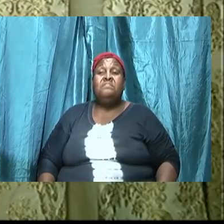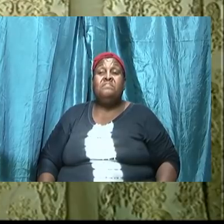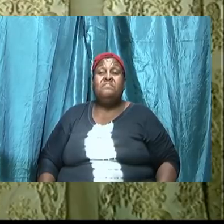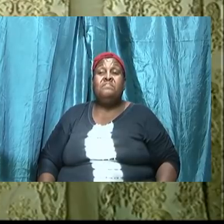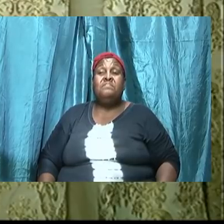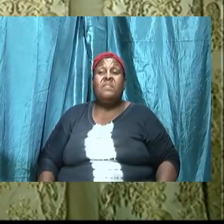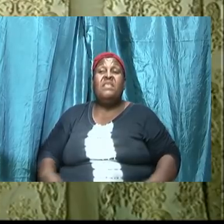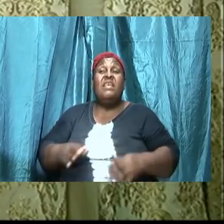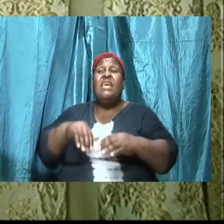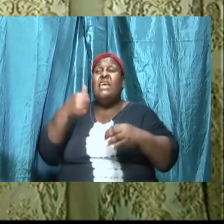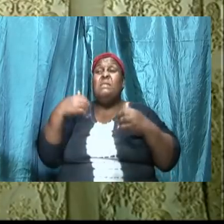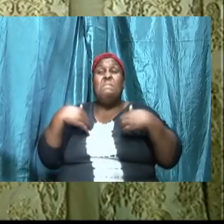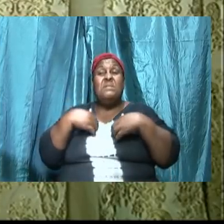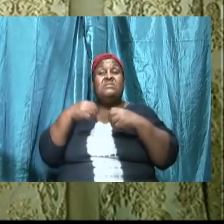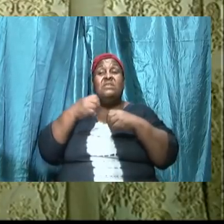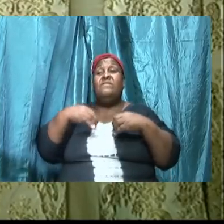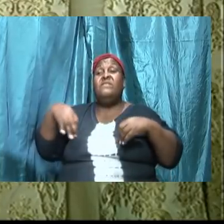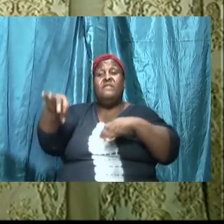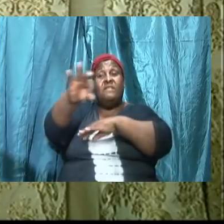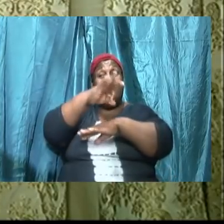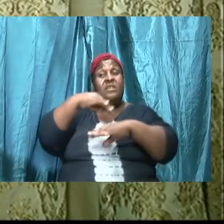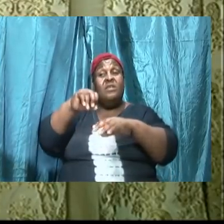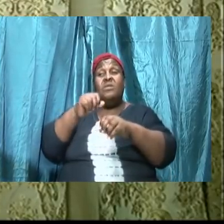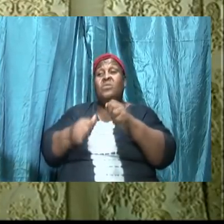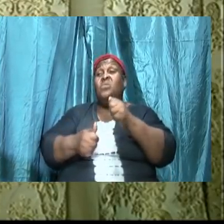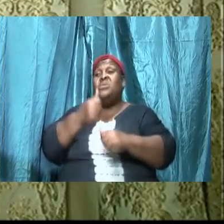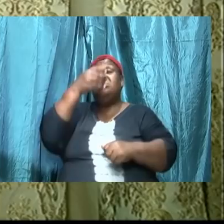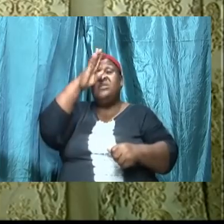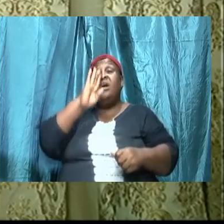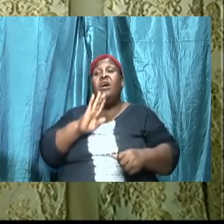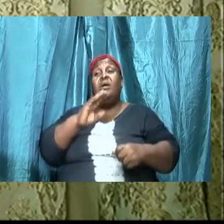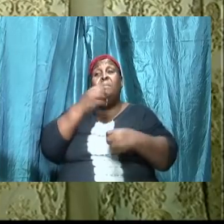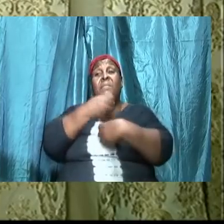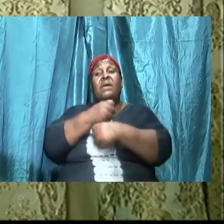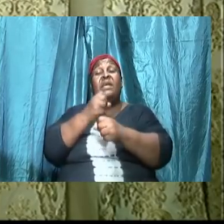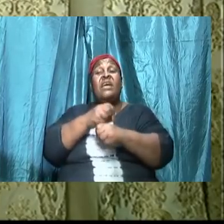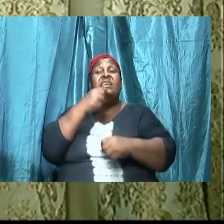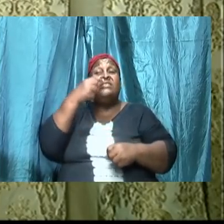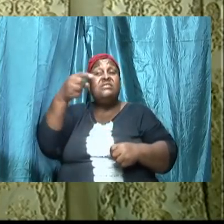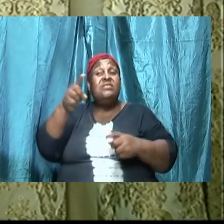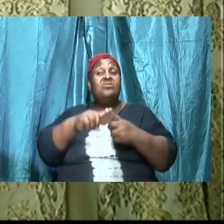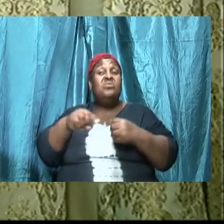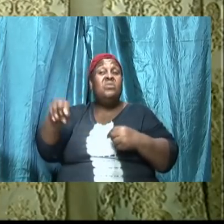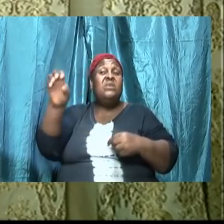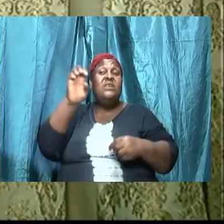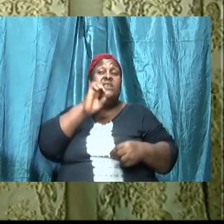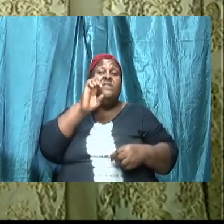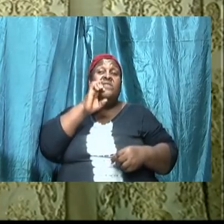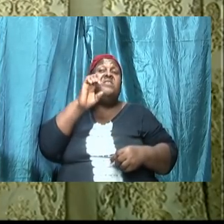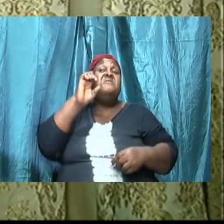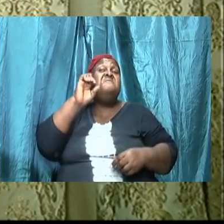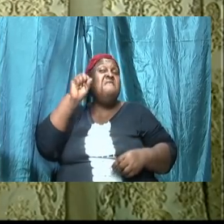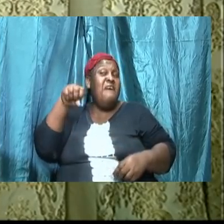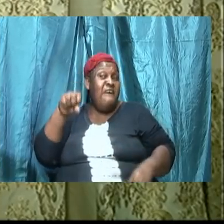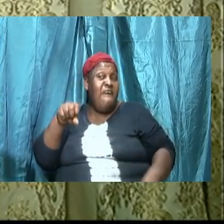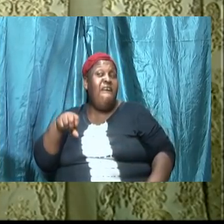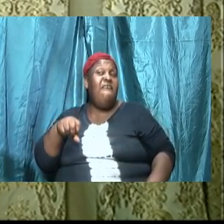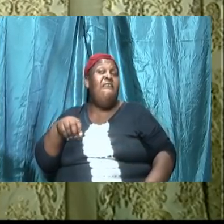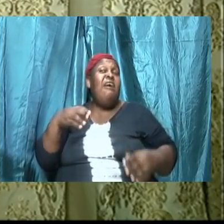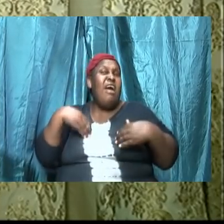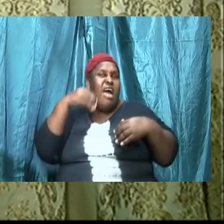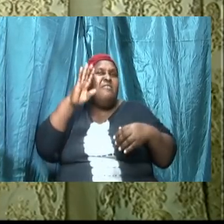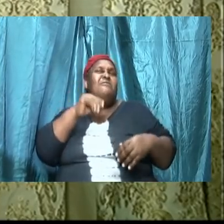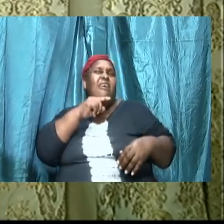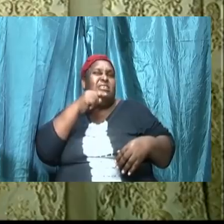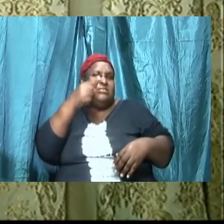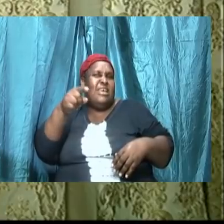than any beast of the field which the Lord God had made and he said unto the woman yea as God